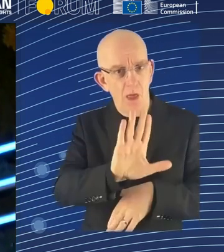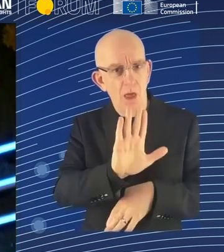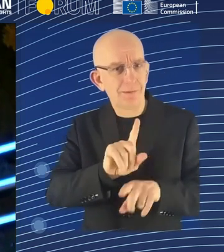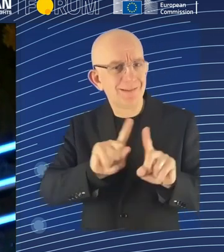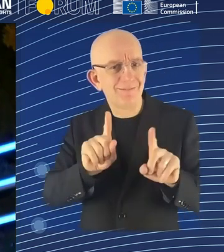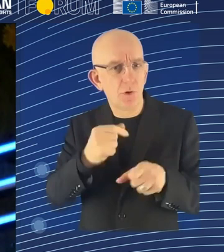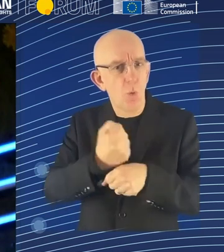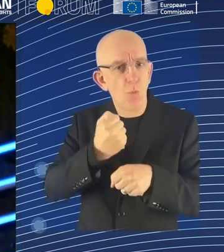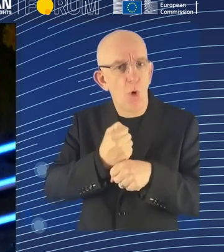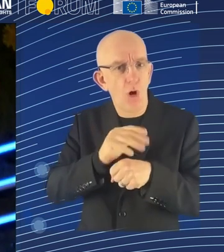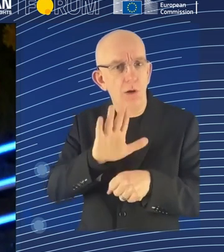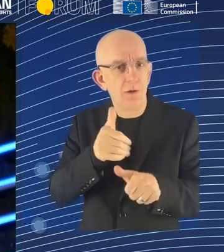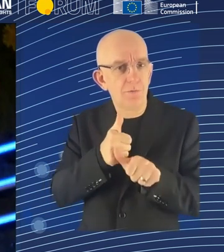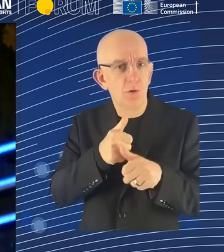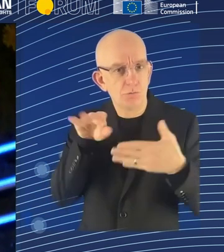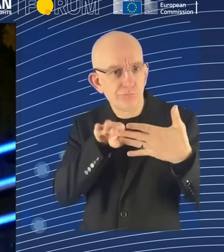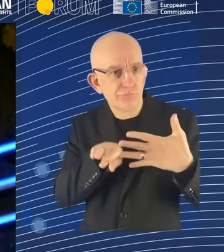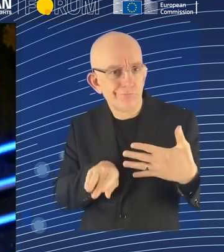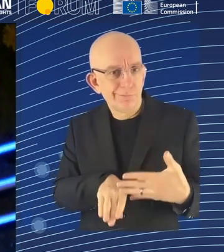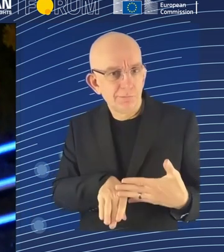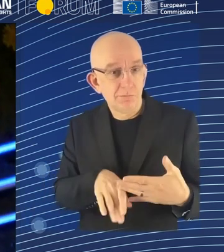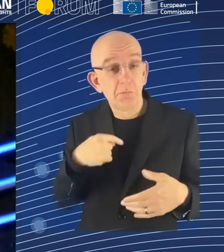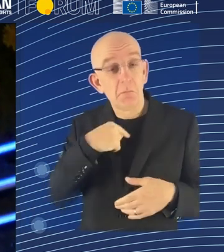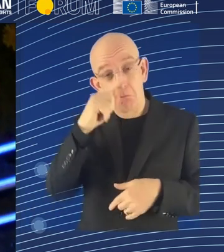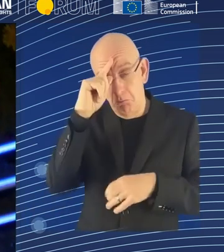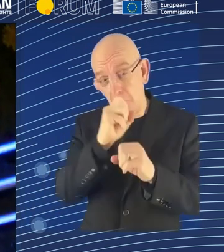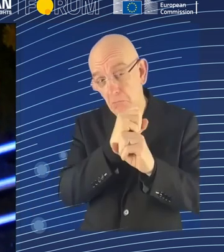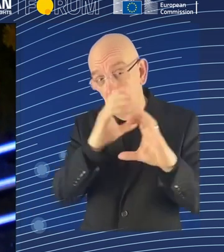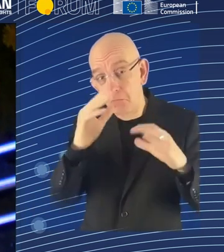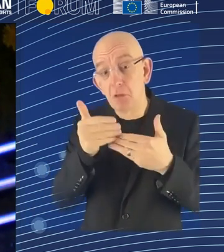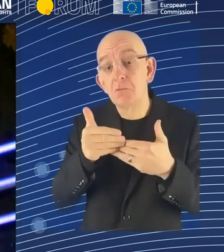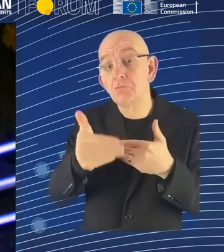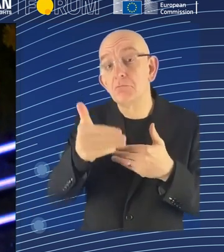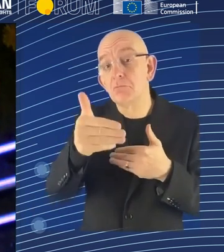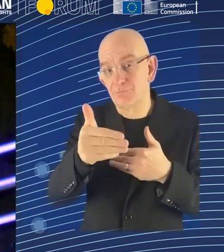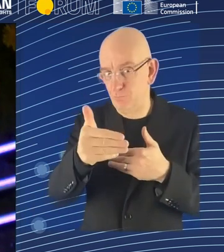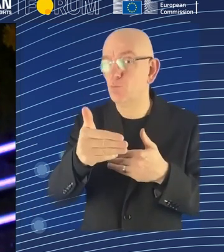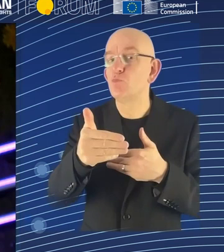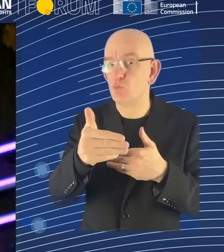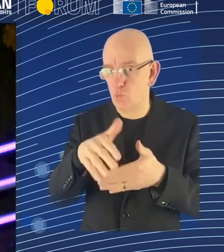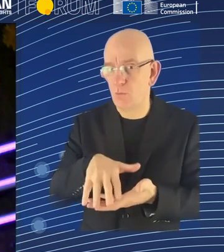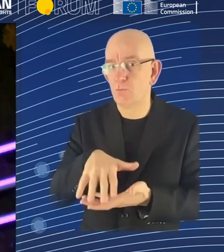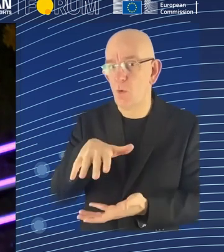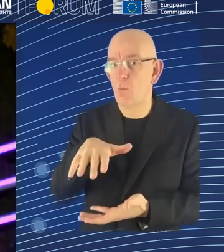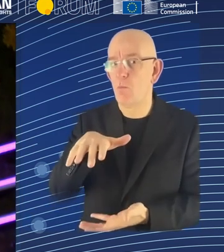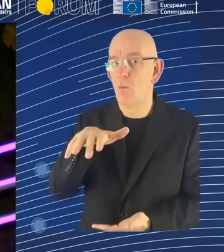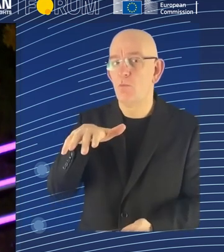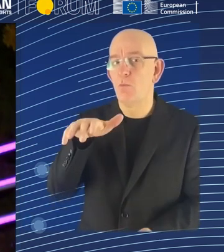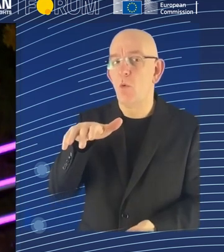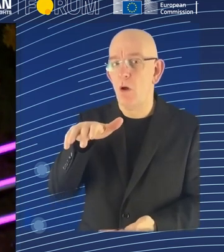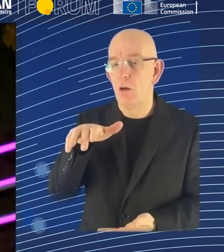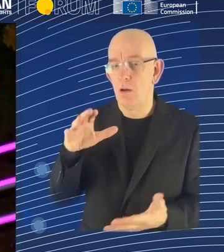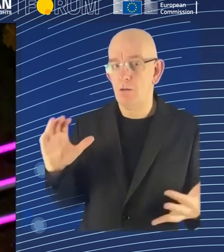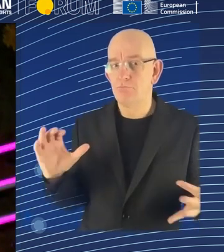kind of strained relationships, industrial relations will be challenged, I think, by AI algorithmic management.